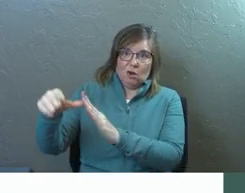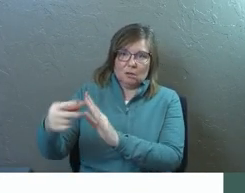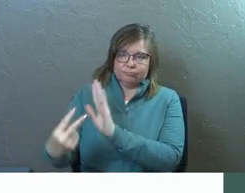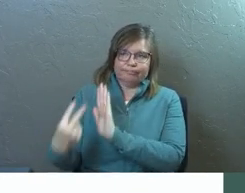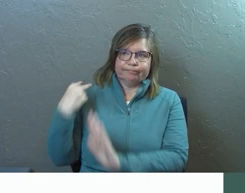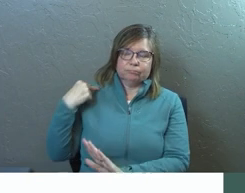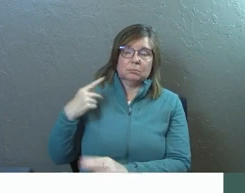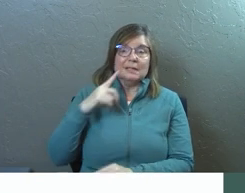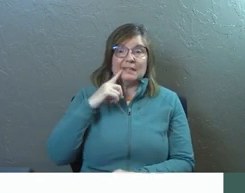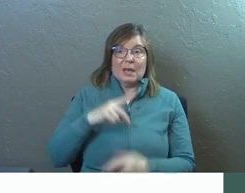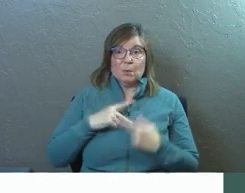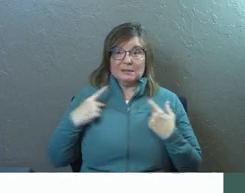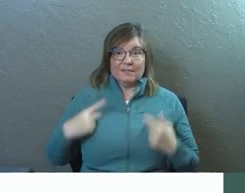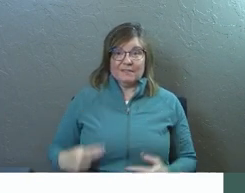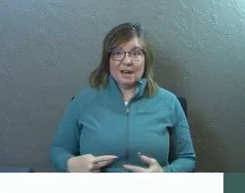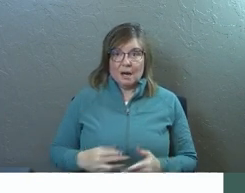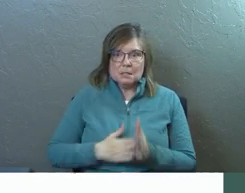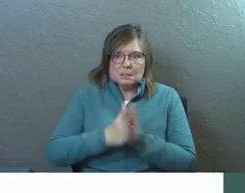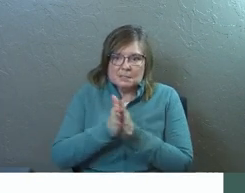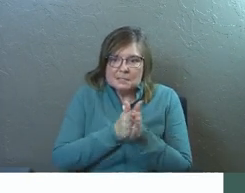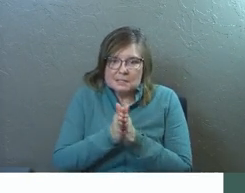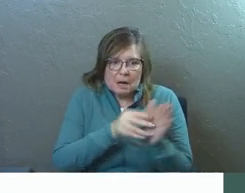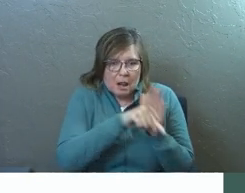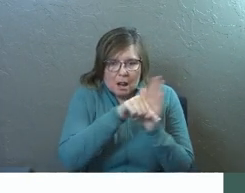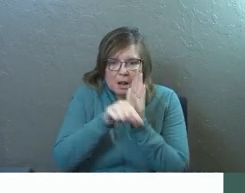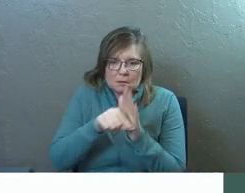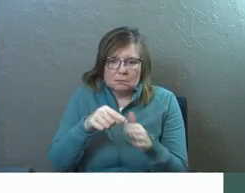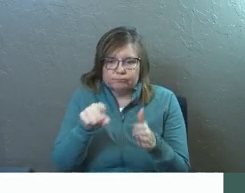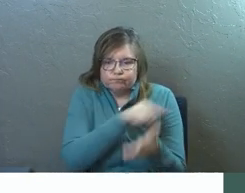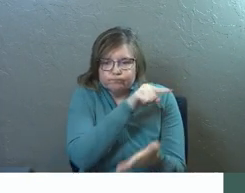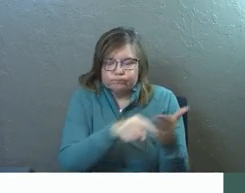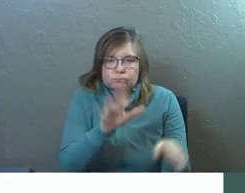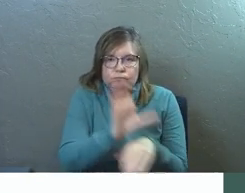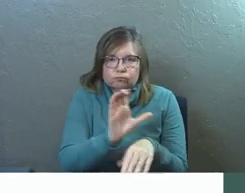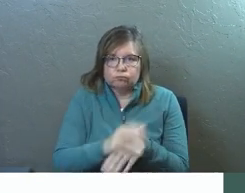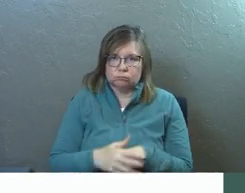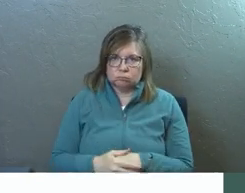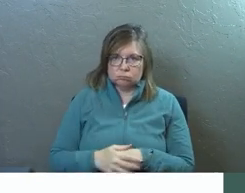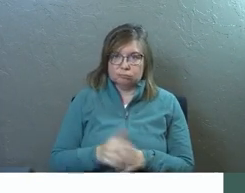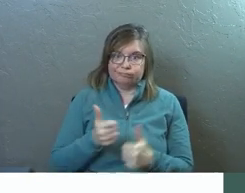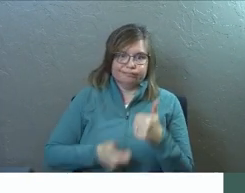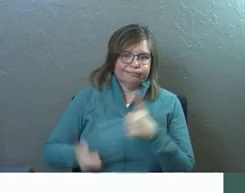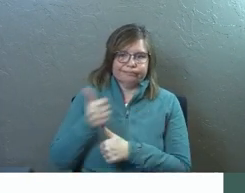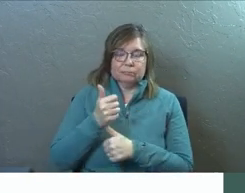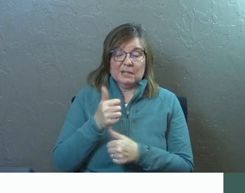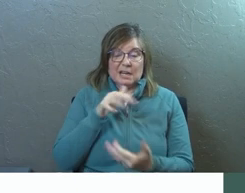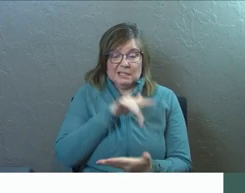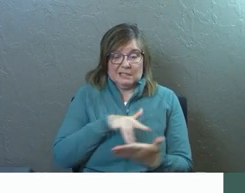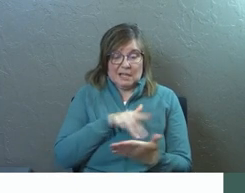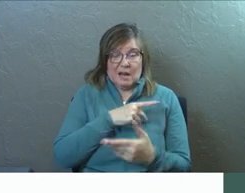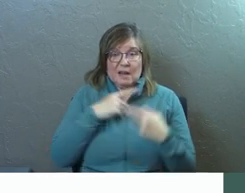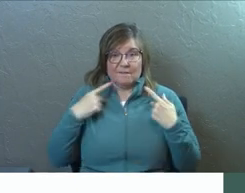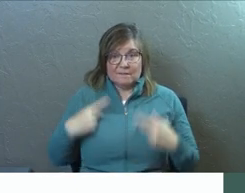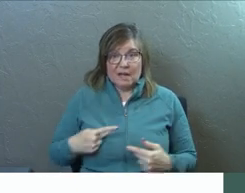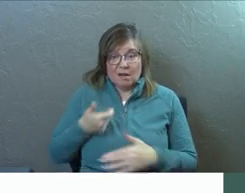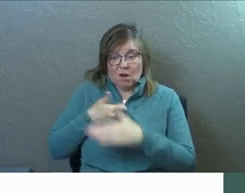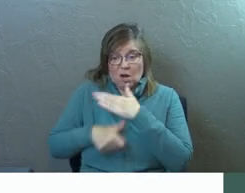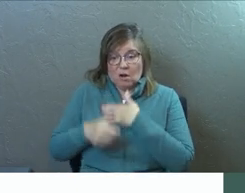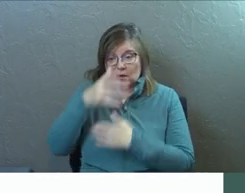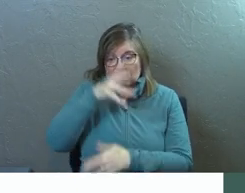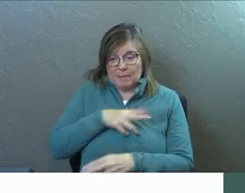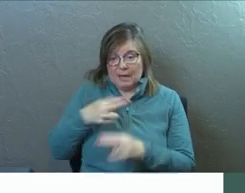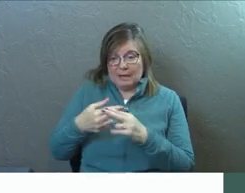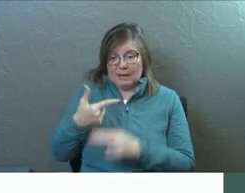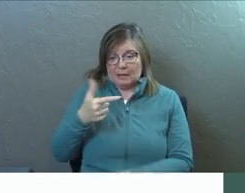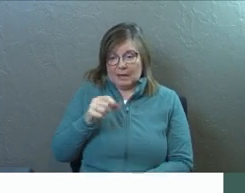And as far as zeal, he was the guy who was persecuting the church, the primary in Acts 22. He says he studied as a Pharisee under Gamaliel. And